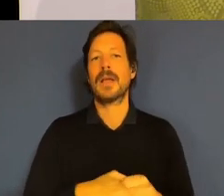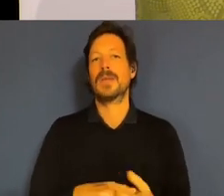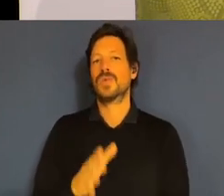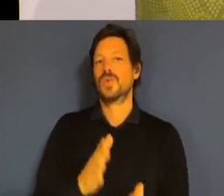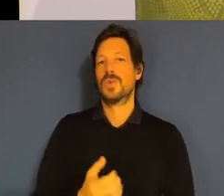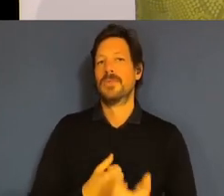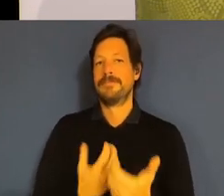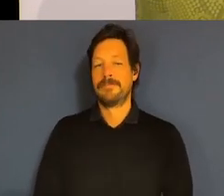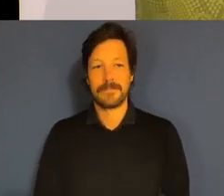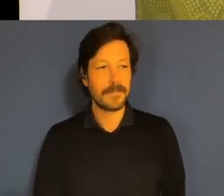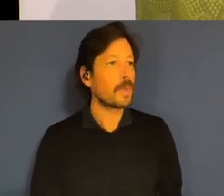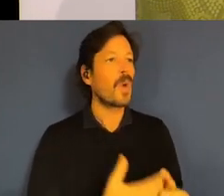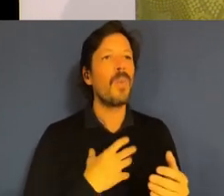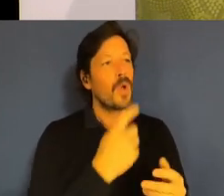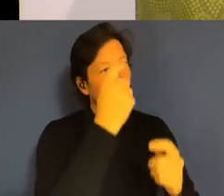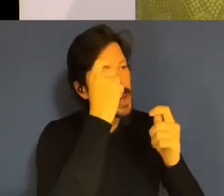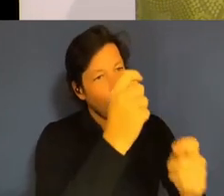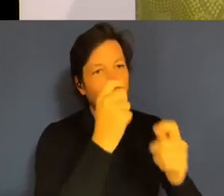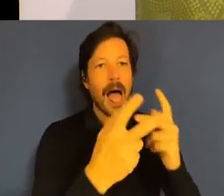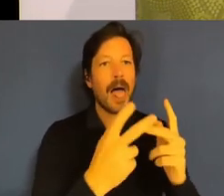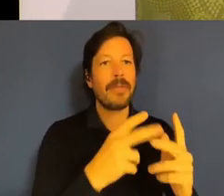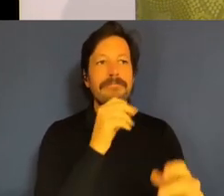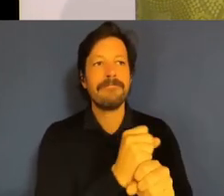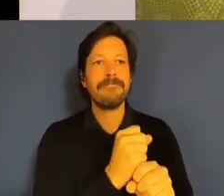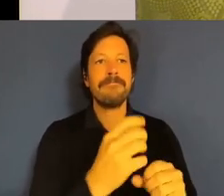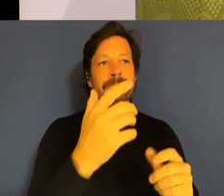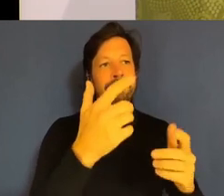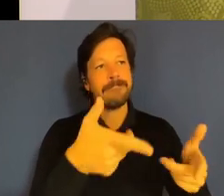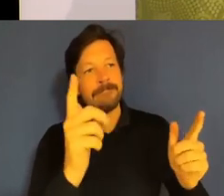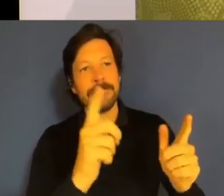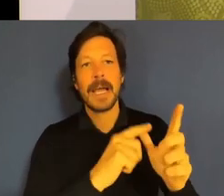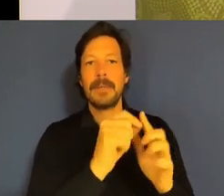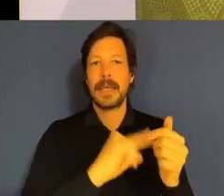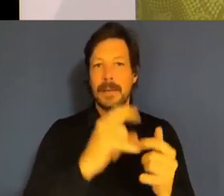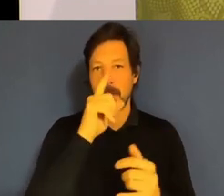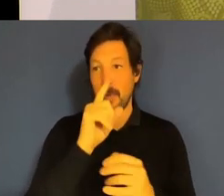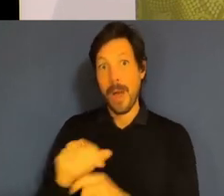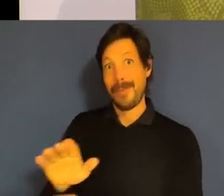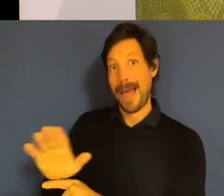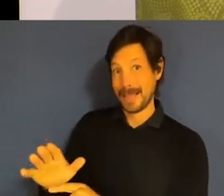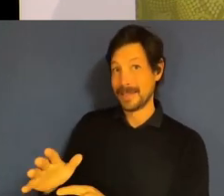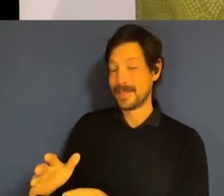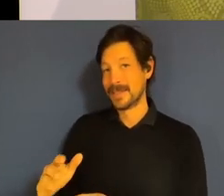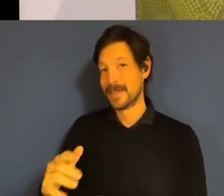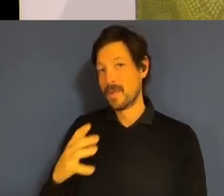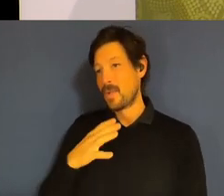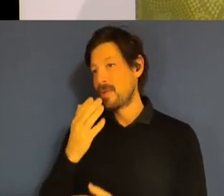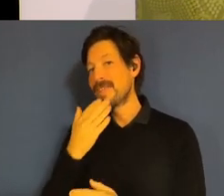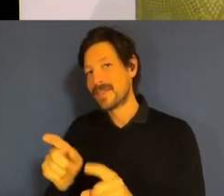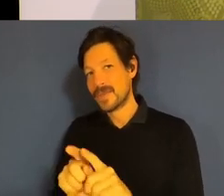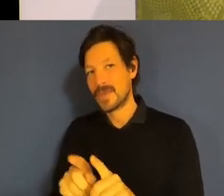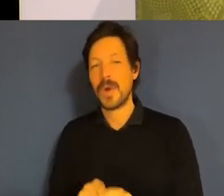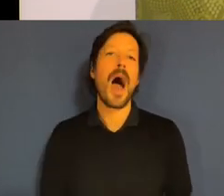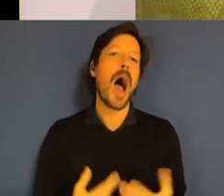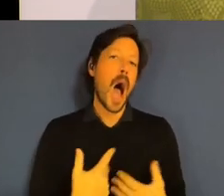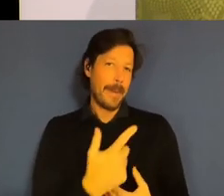leaders from the APS today? Thank you to the panellists. Thankfully for me, I'm not staying for question time. I figure I get enough of that in the